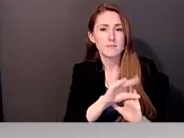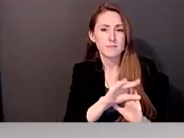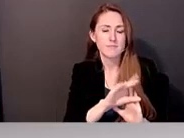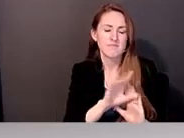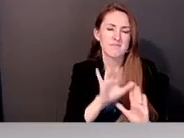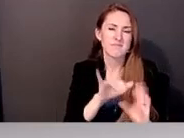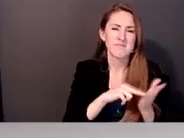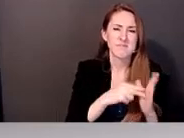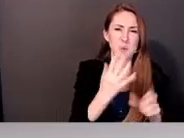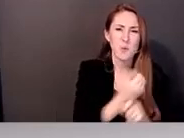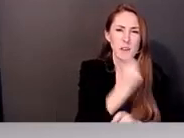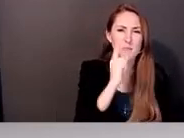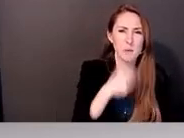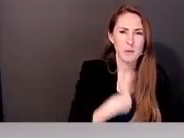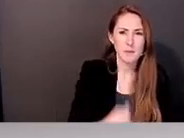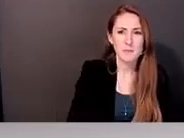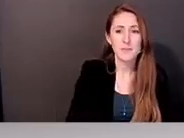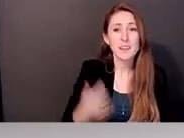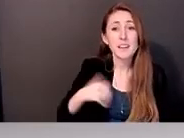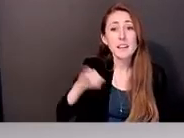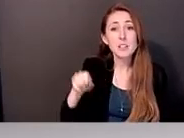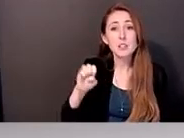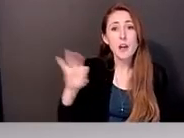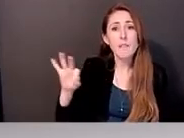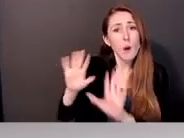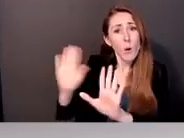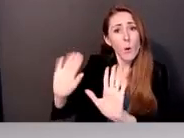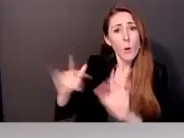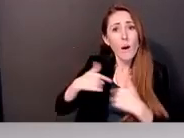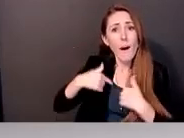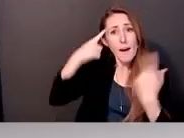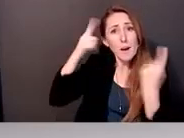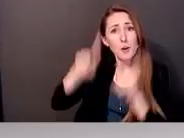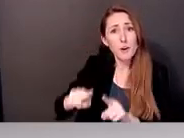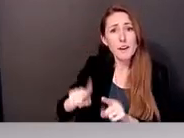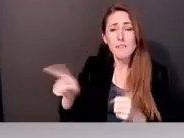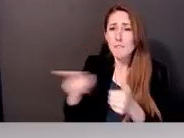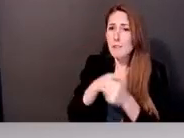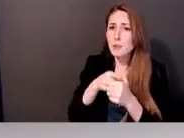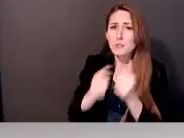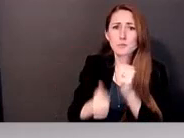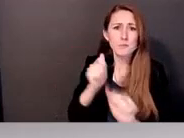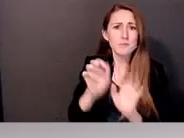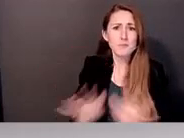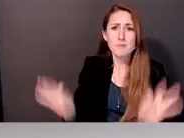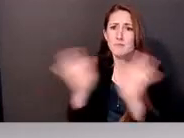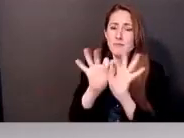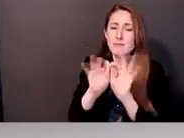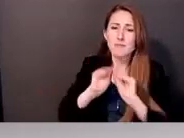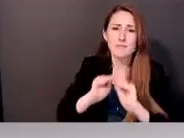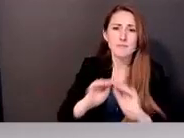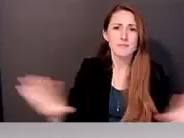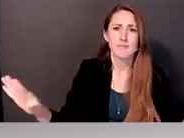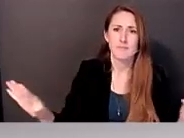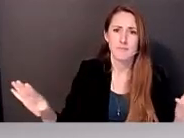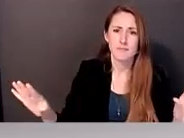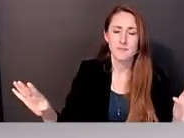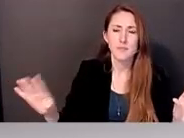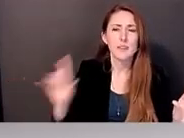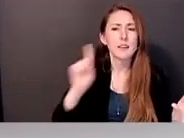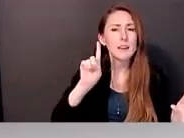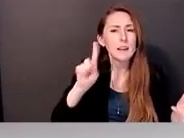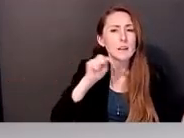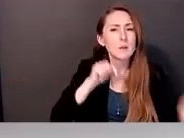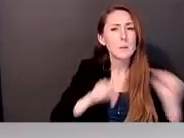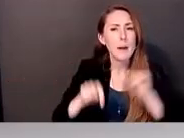This is Jeff and I definitely don't disagree. You know, we wanted to get the information out first and foremost. And to backtrack a little bit, um,